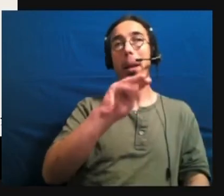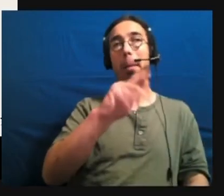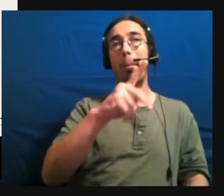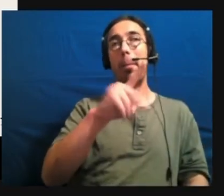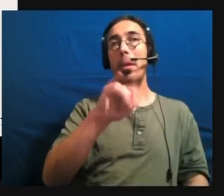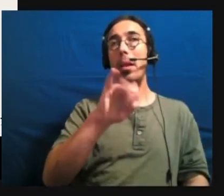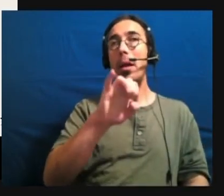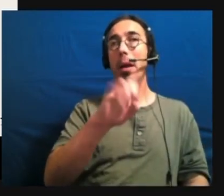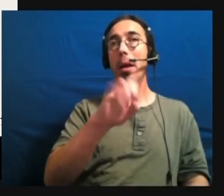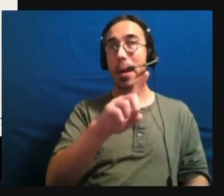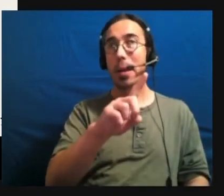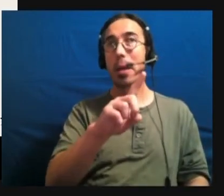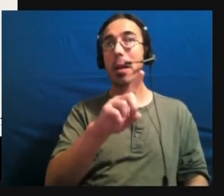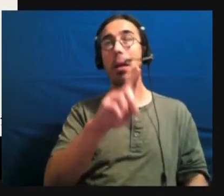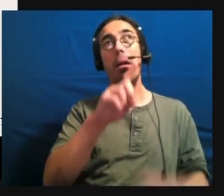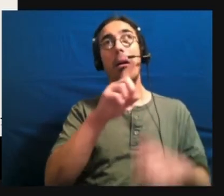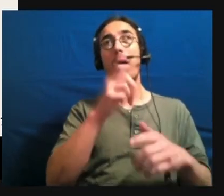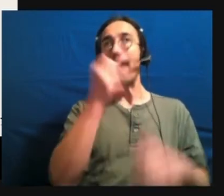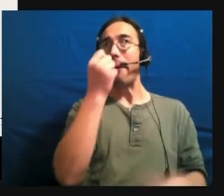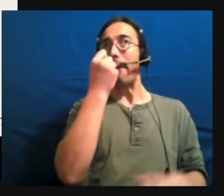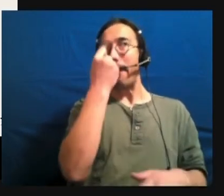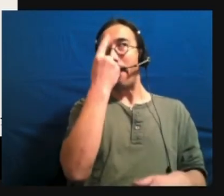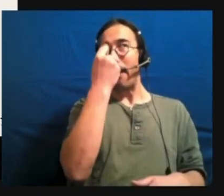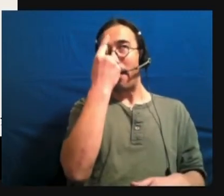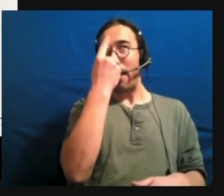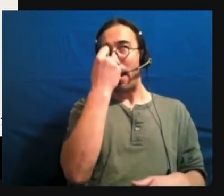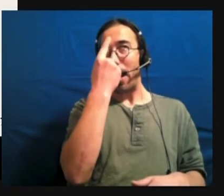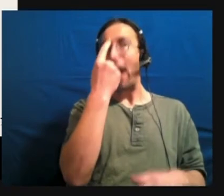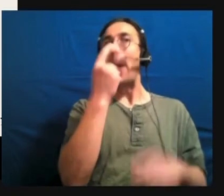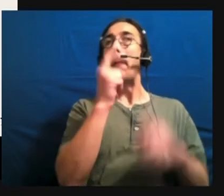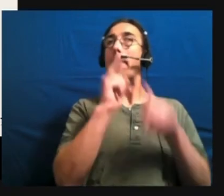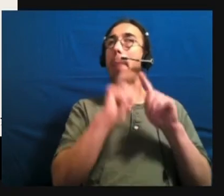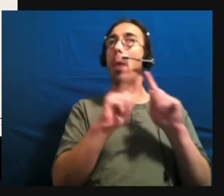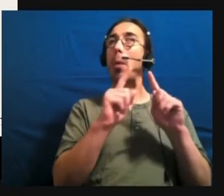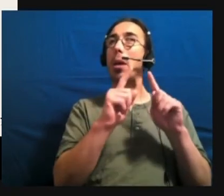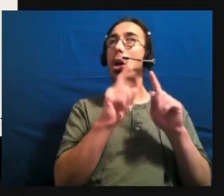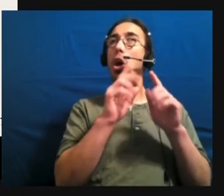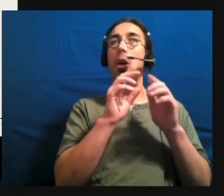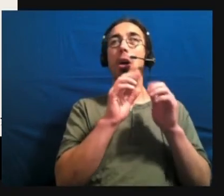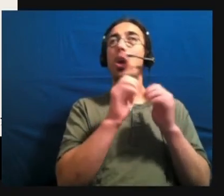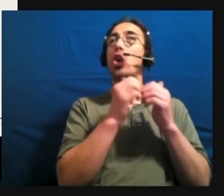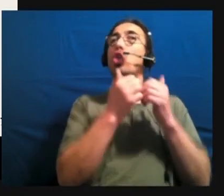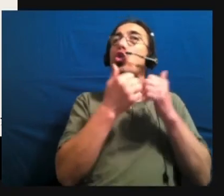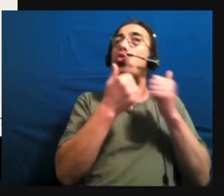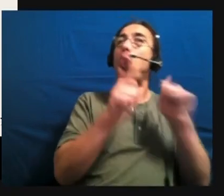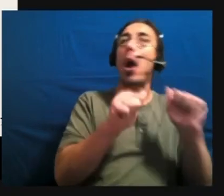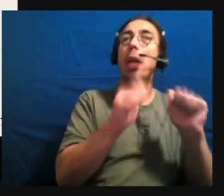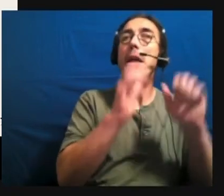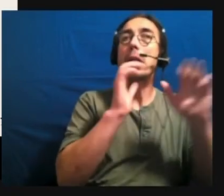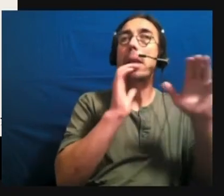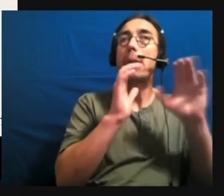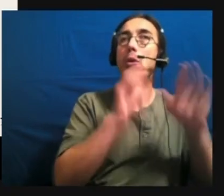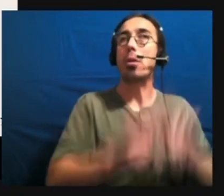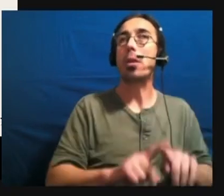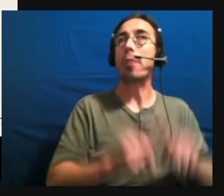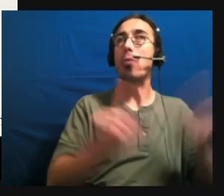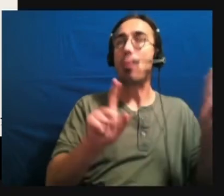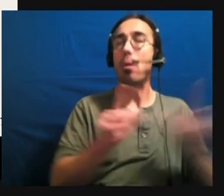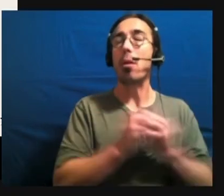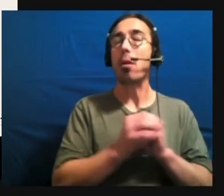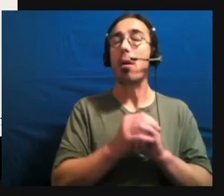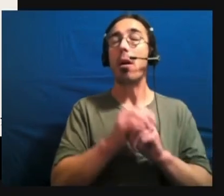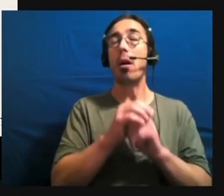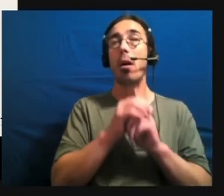not our native sort of way of communicating often. And then, um, autism is also highly idiosyncratic.